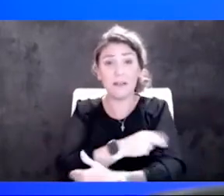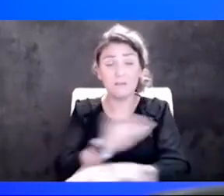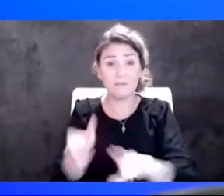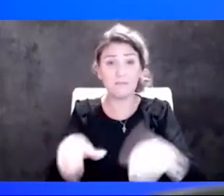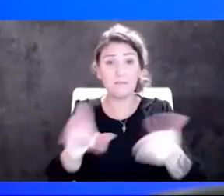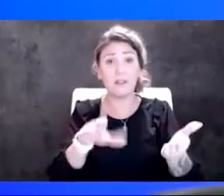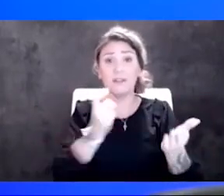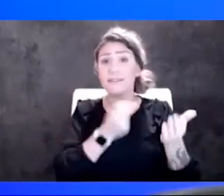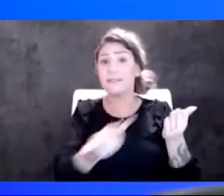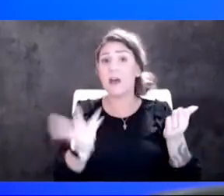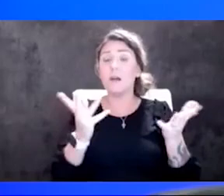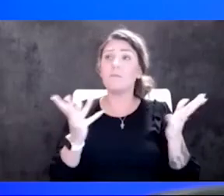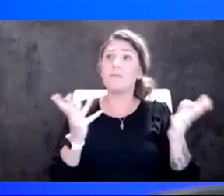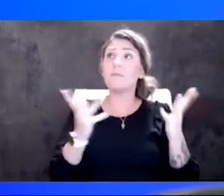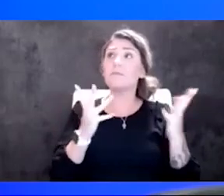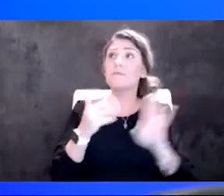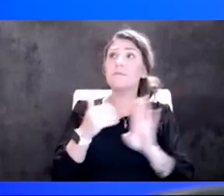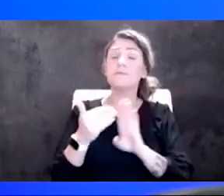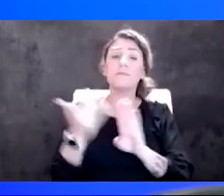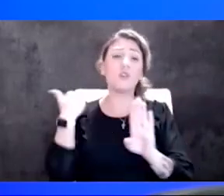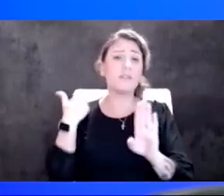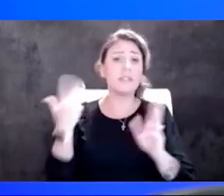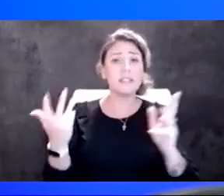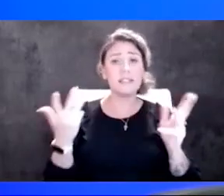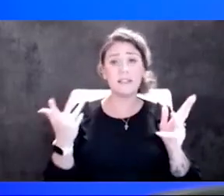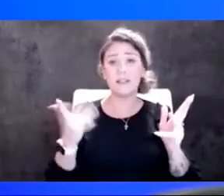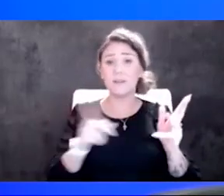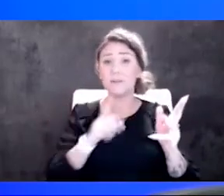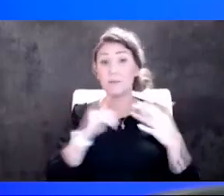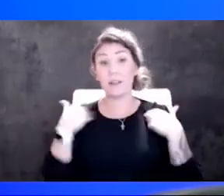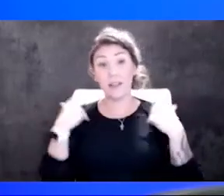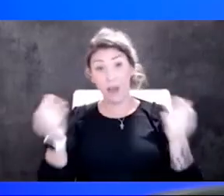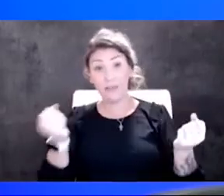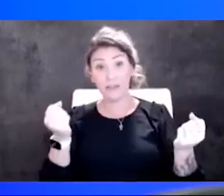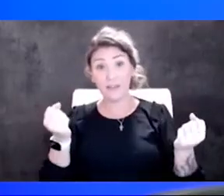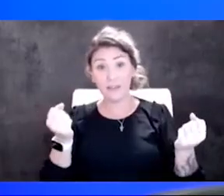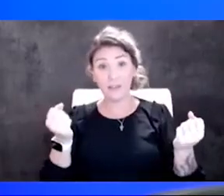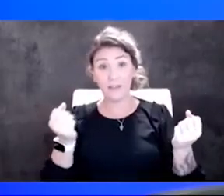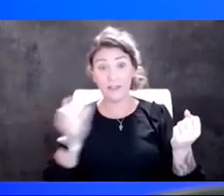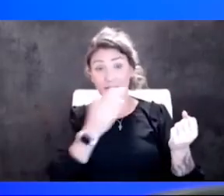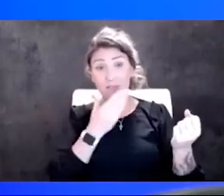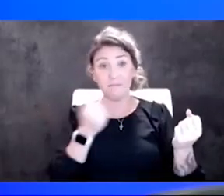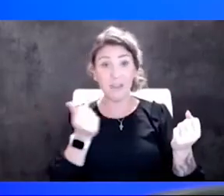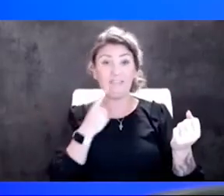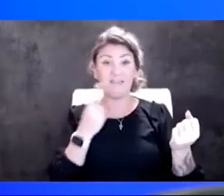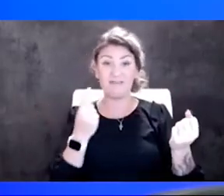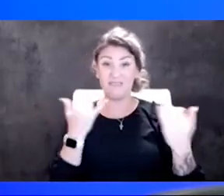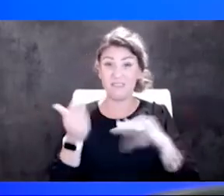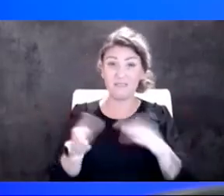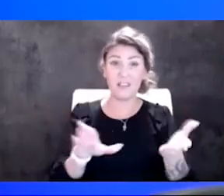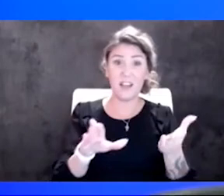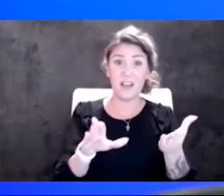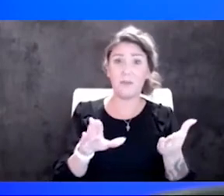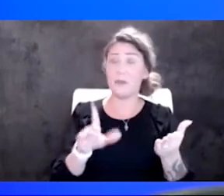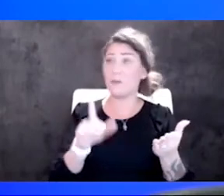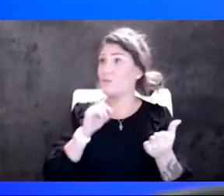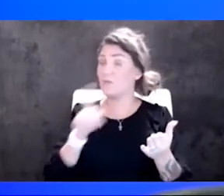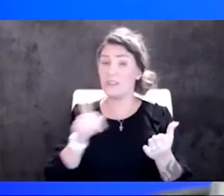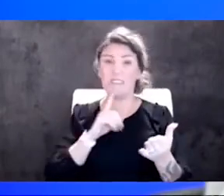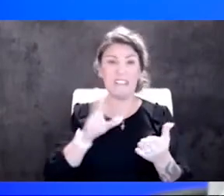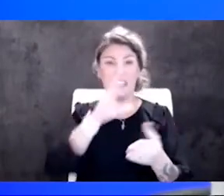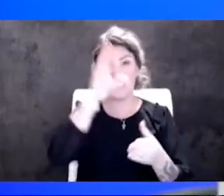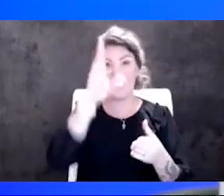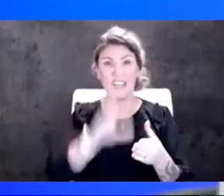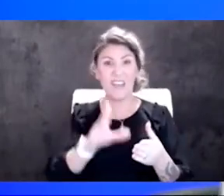were previously really healthy and that are dying, some that are previously really healthy and never are quite the